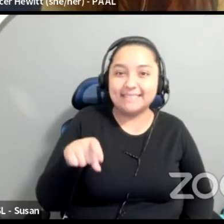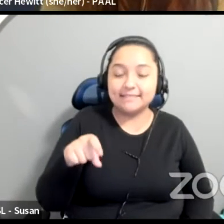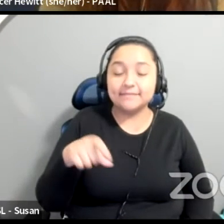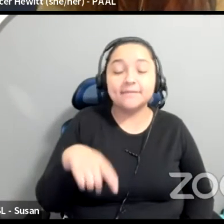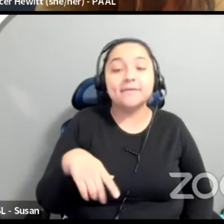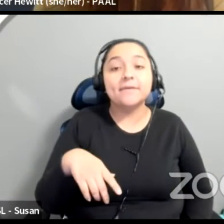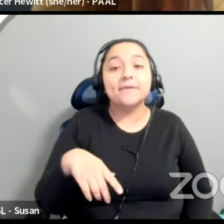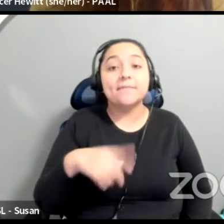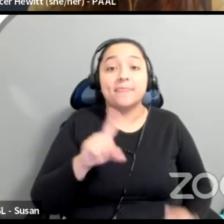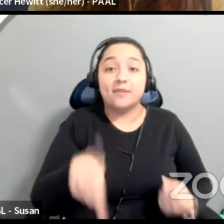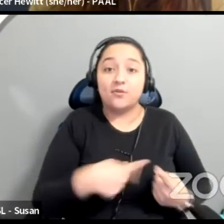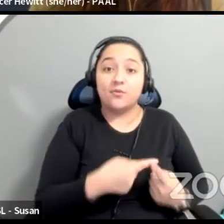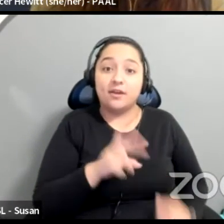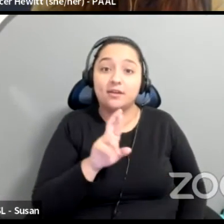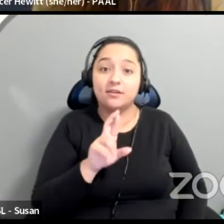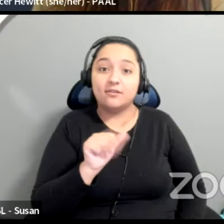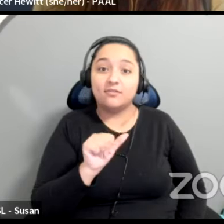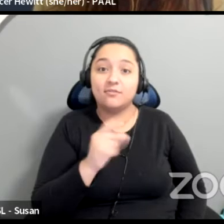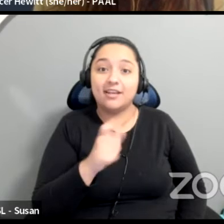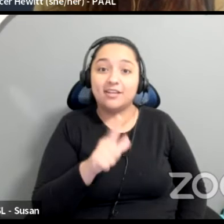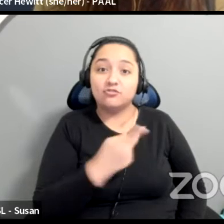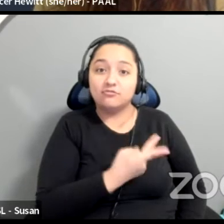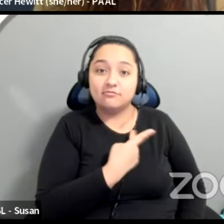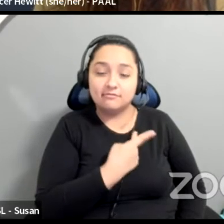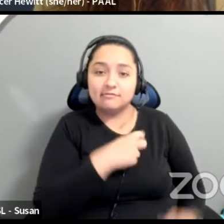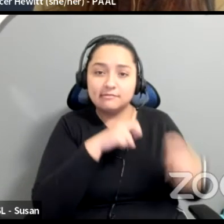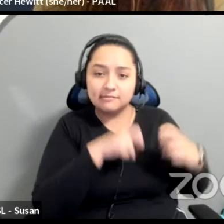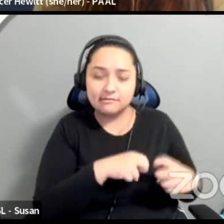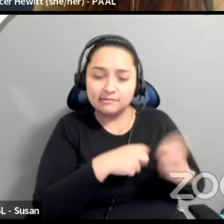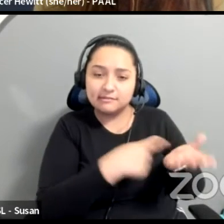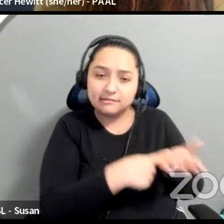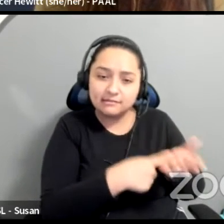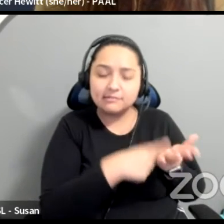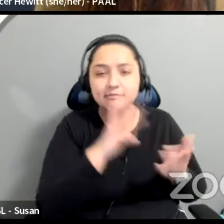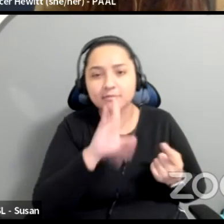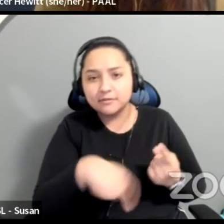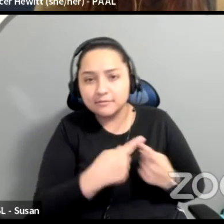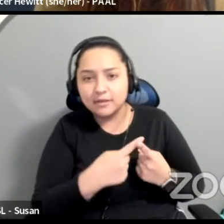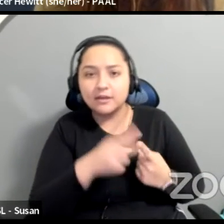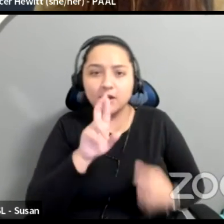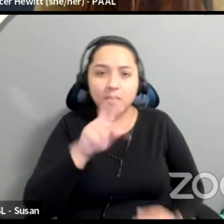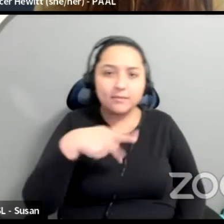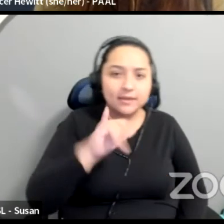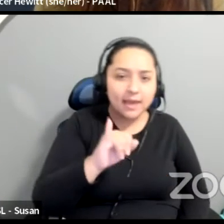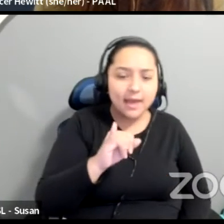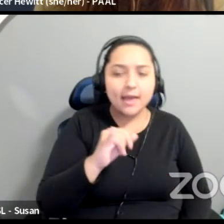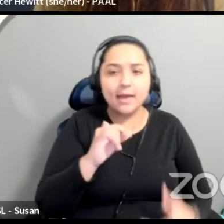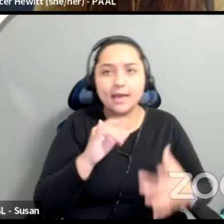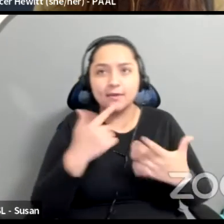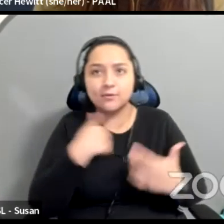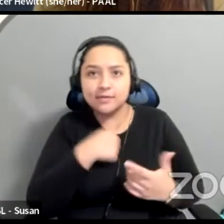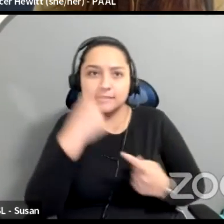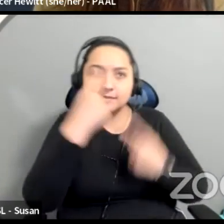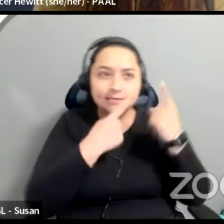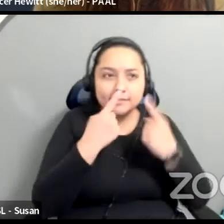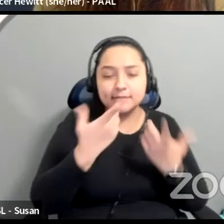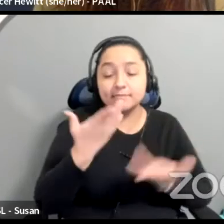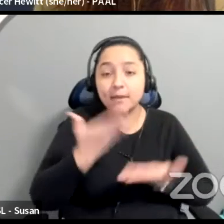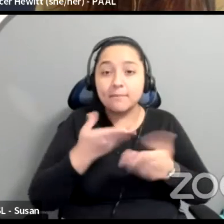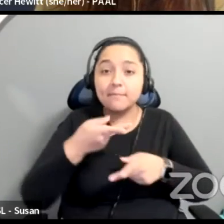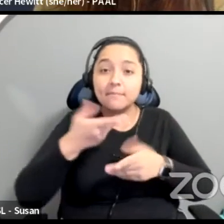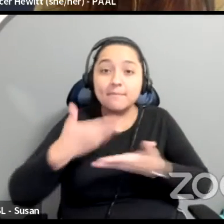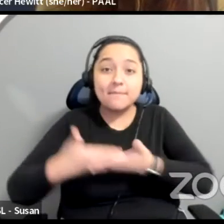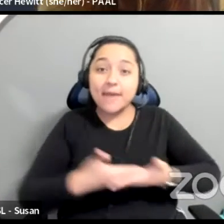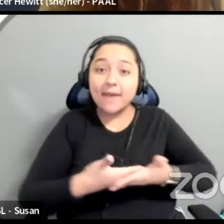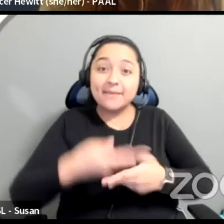thought about our PI and we thought what the show would look like, I remember we were like, Oh, we're going to have like babysitters during tech. So people can